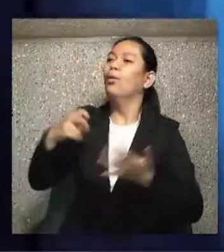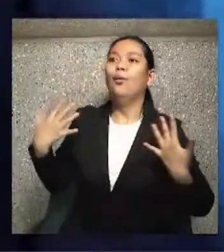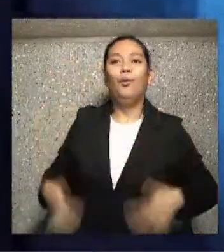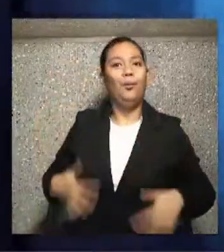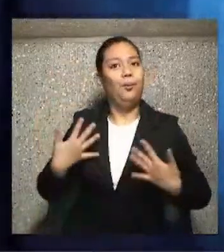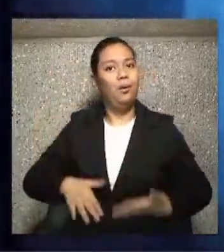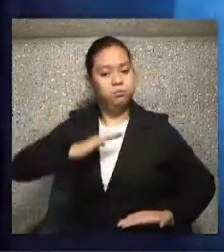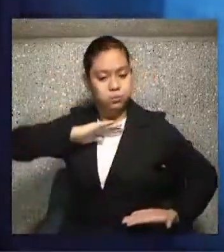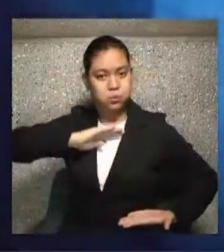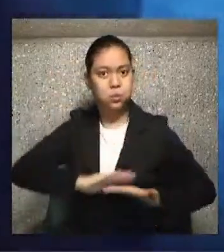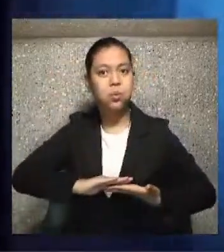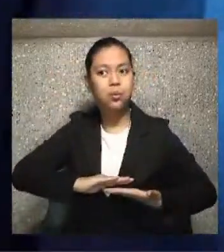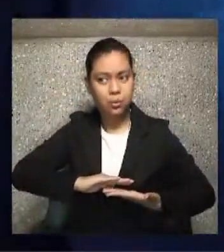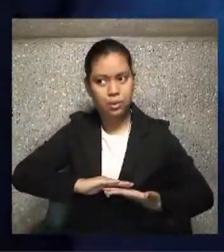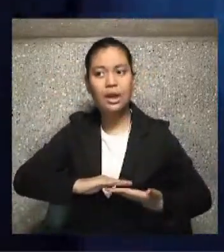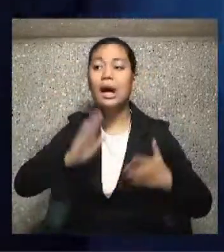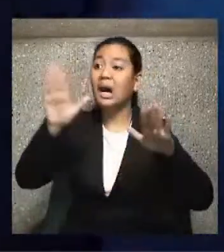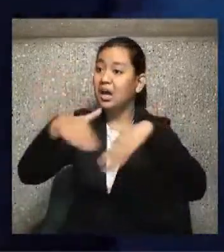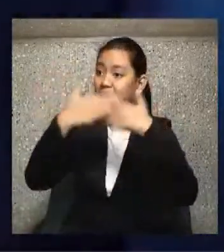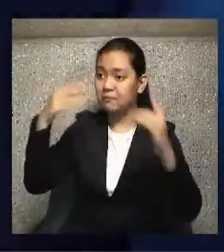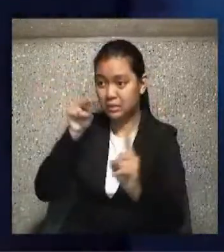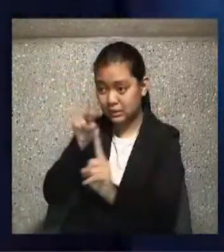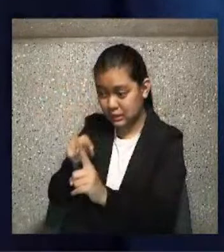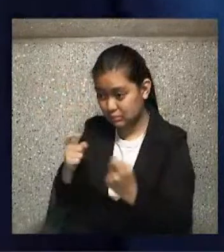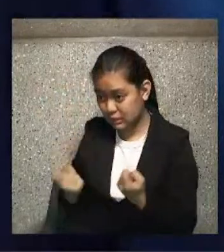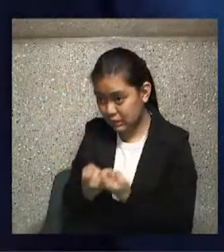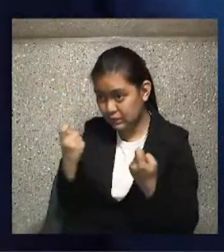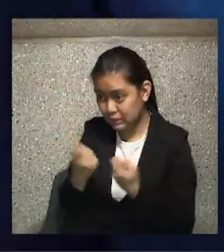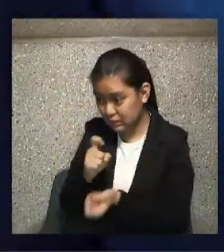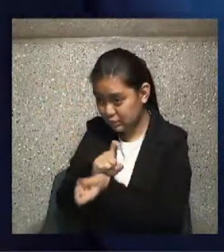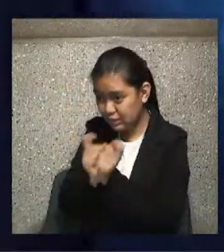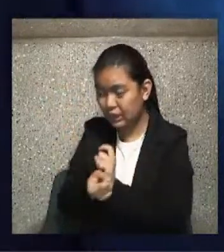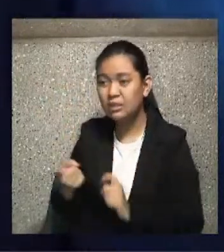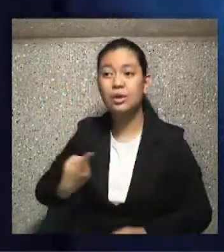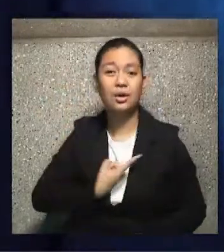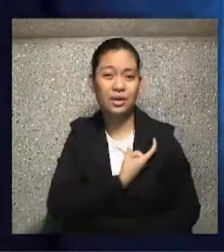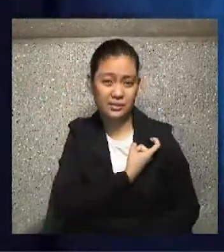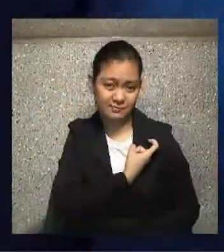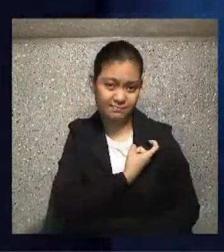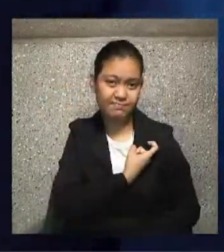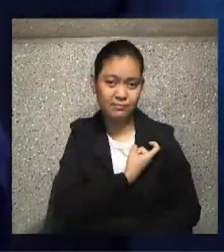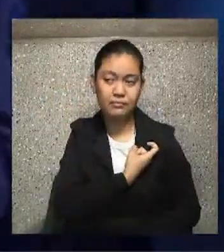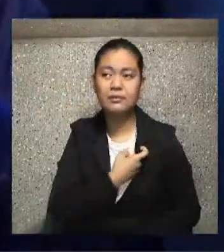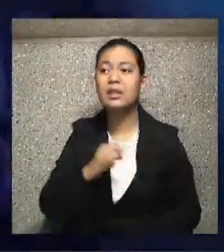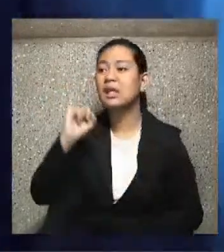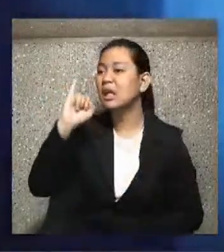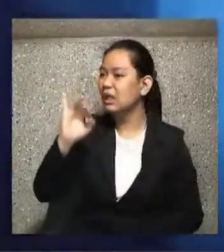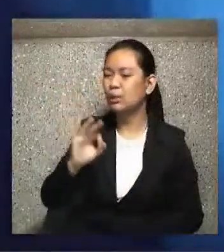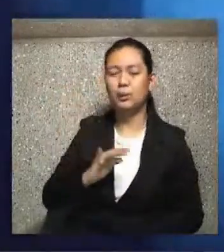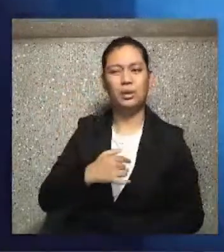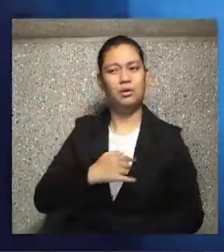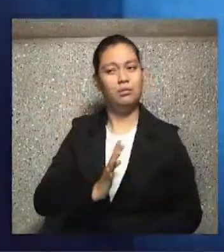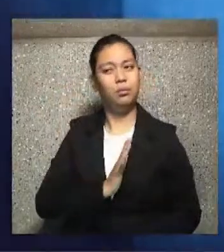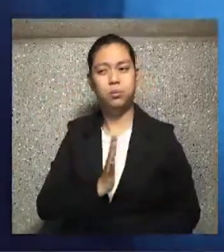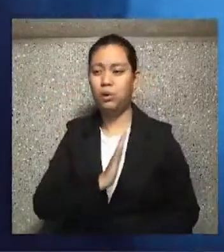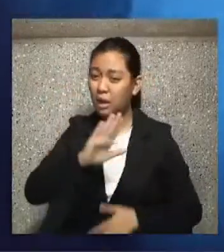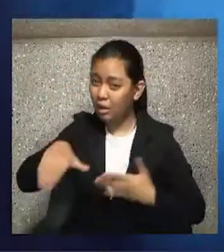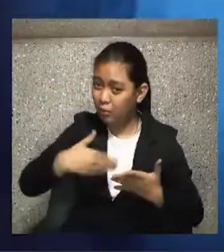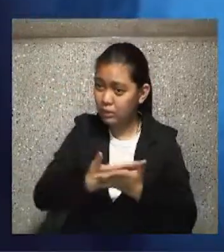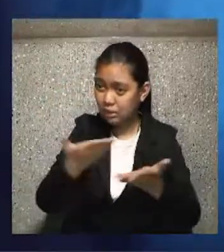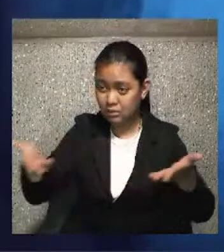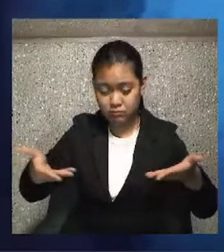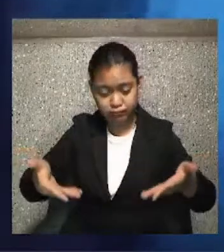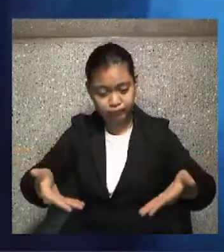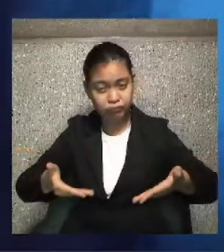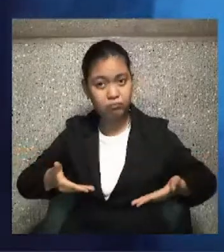party in heaven over one repentant sinner, as if there were 99 that aren't. Everybody's in need of repentance. So when